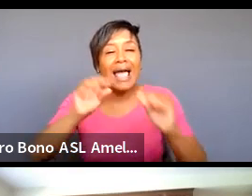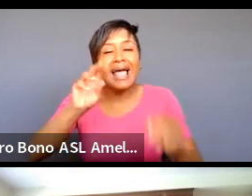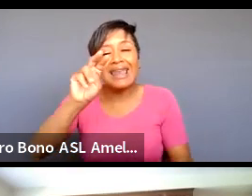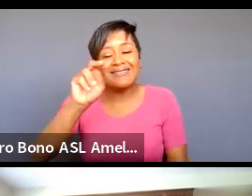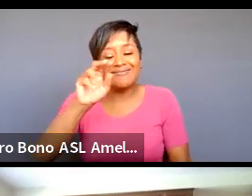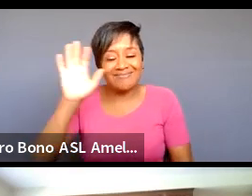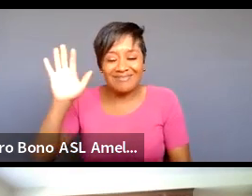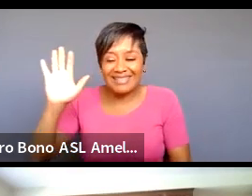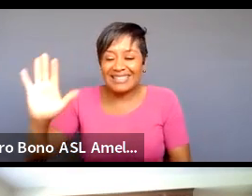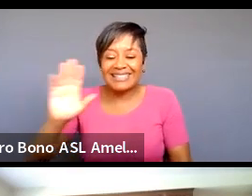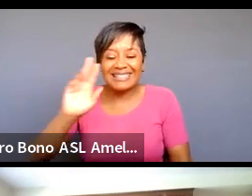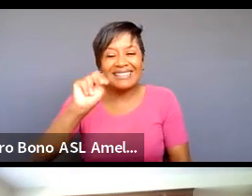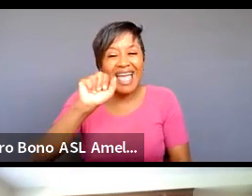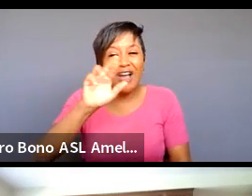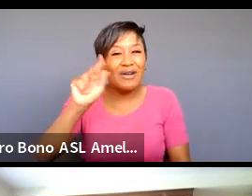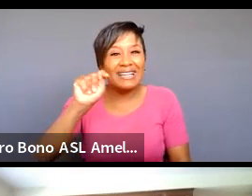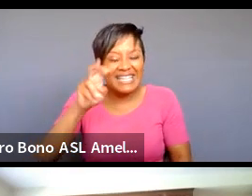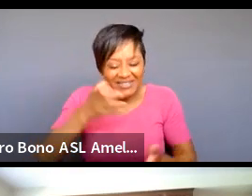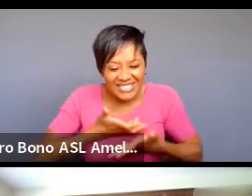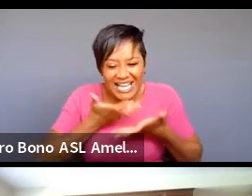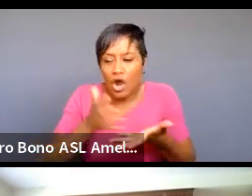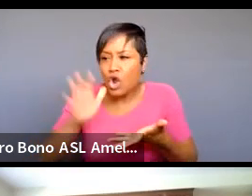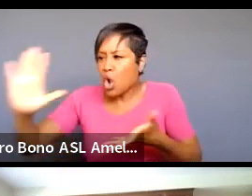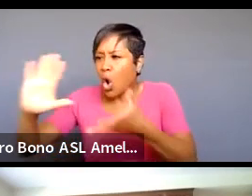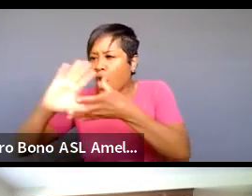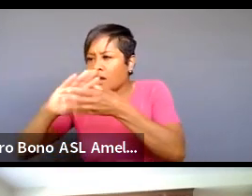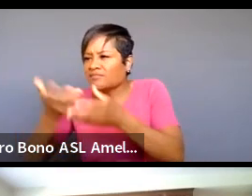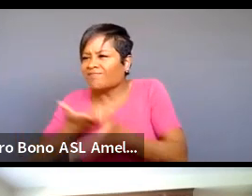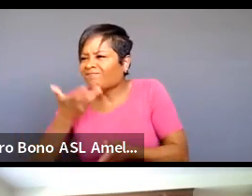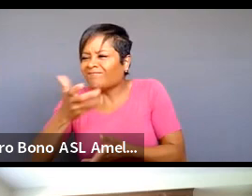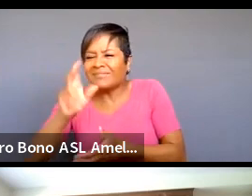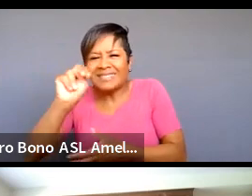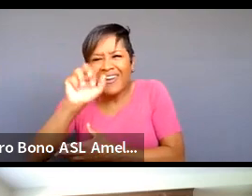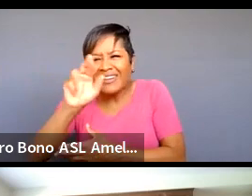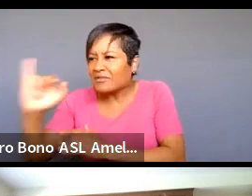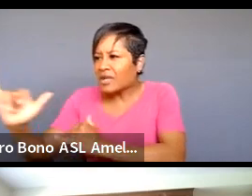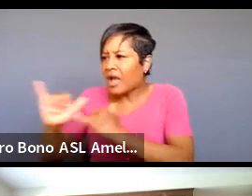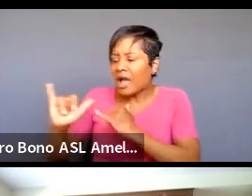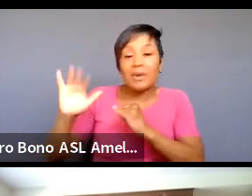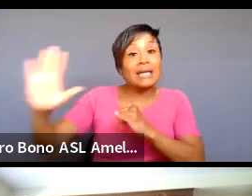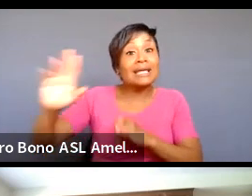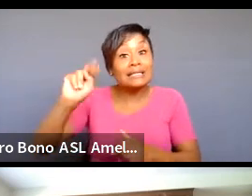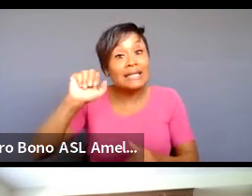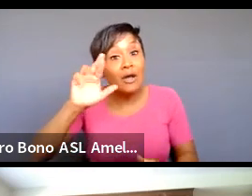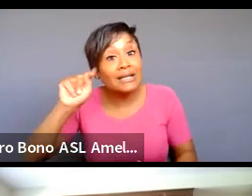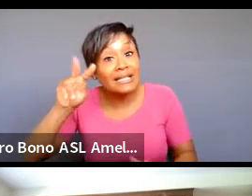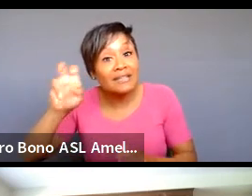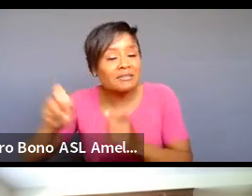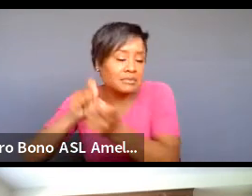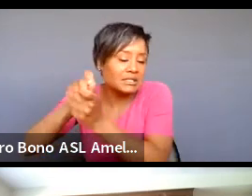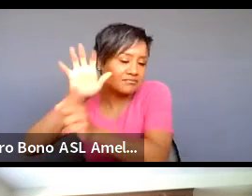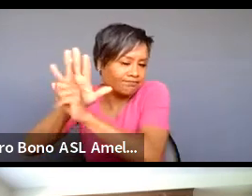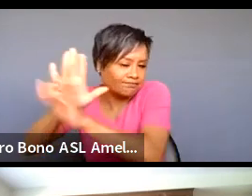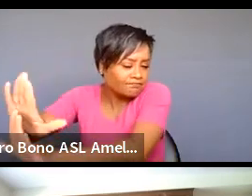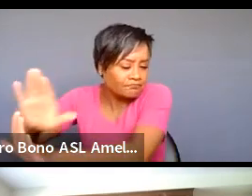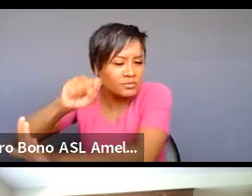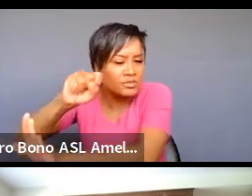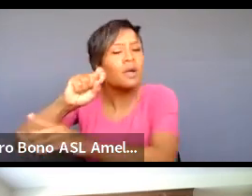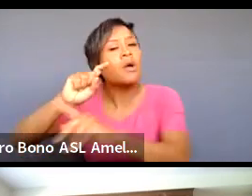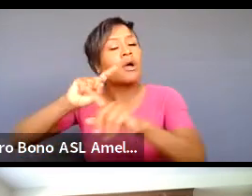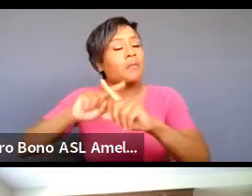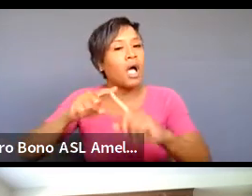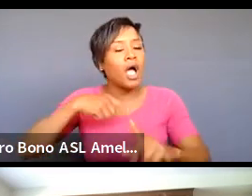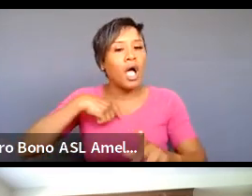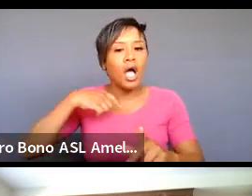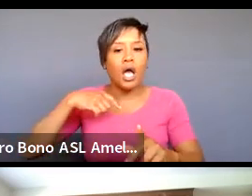narratives were my narratives or like the shared experiences right but his narratives were specific to him but i